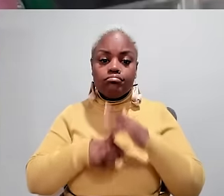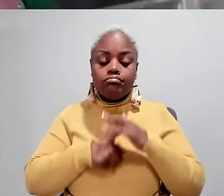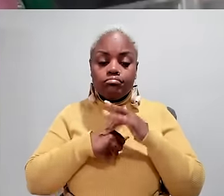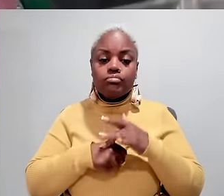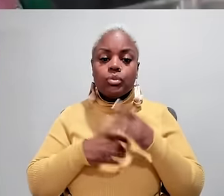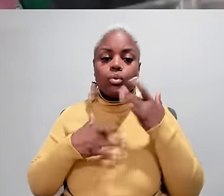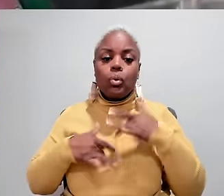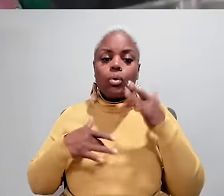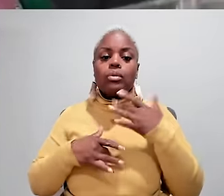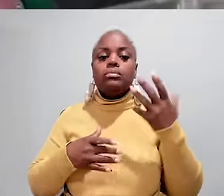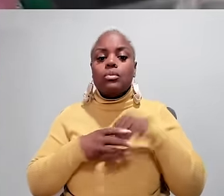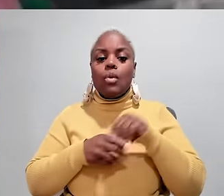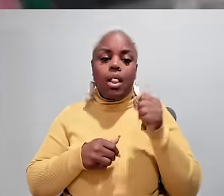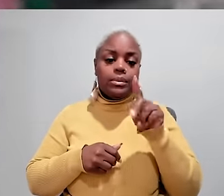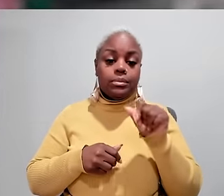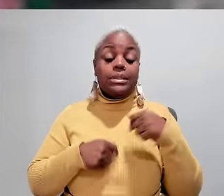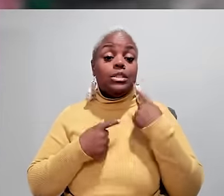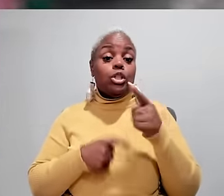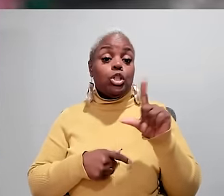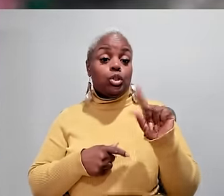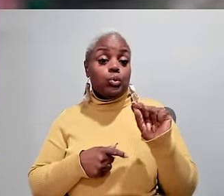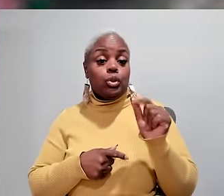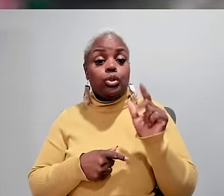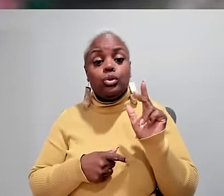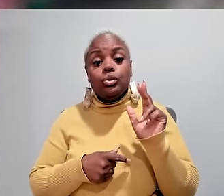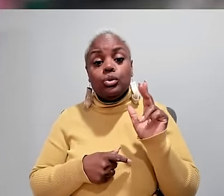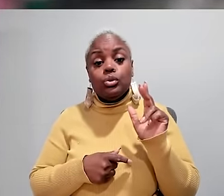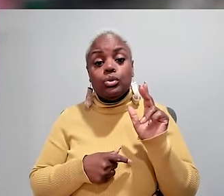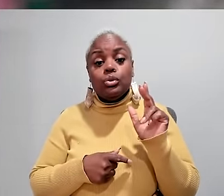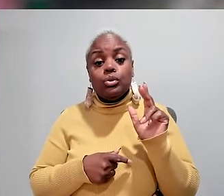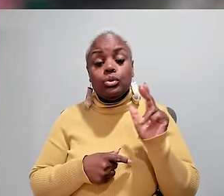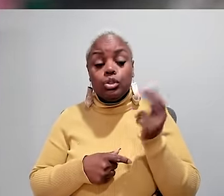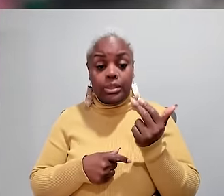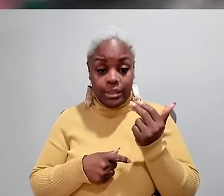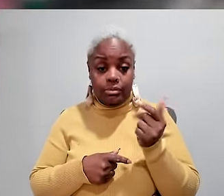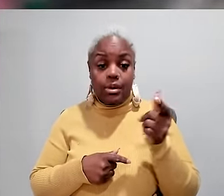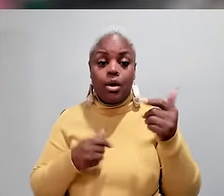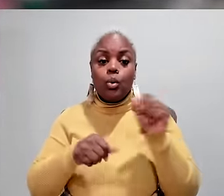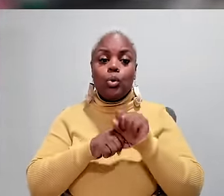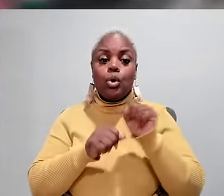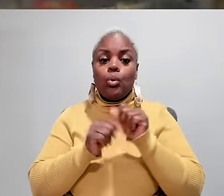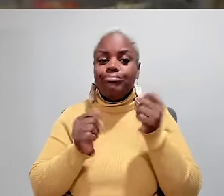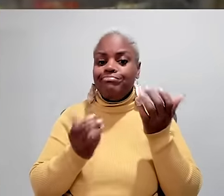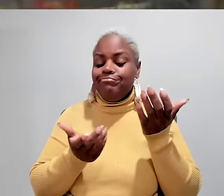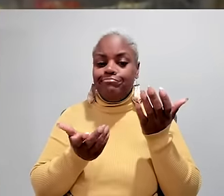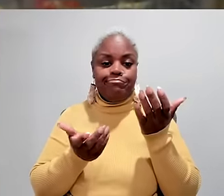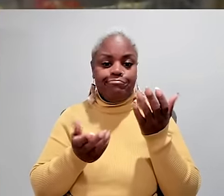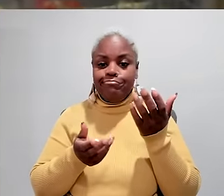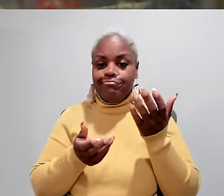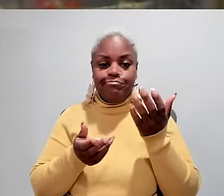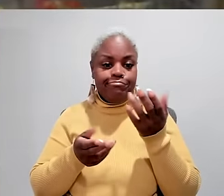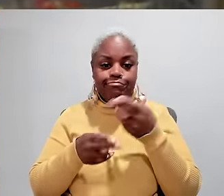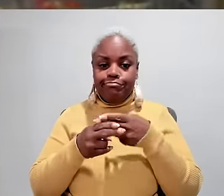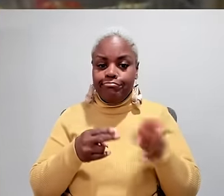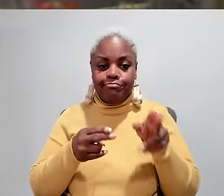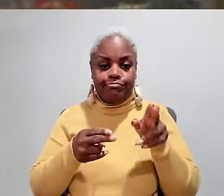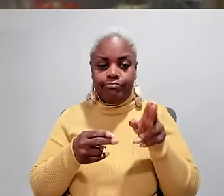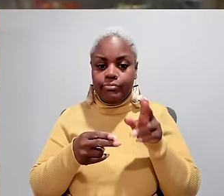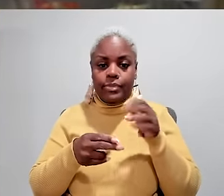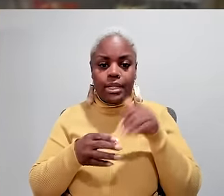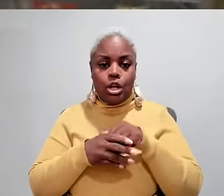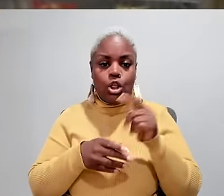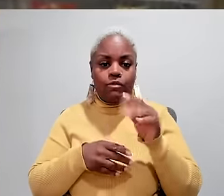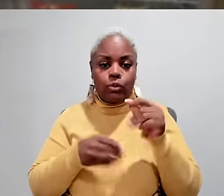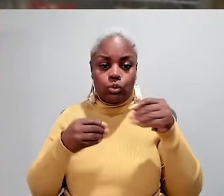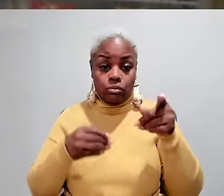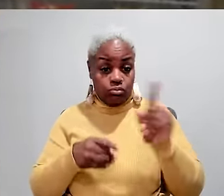JARED Laura has autism and obsessive-compulsive disorder, among other disabilities. Since 2013, she has worked at